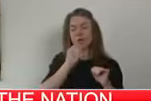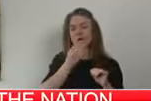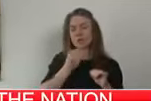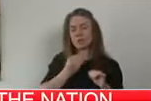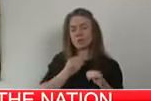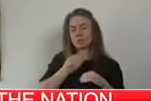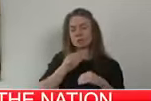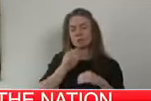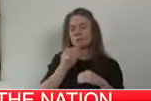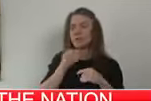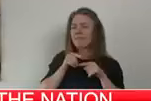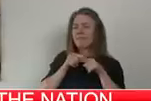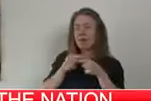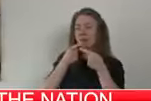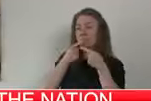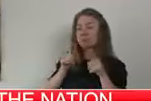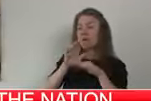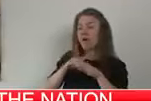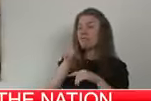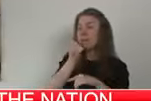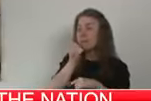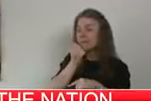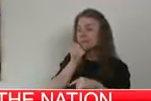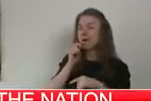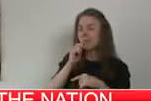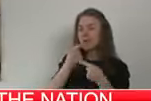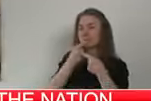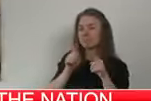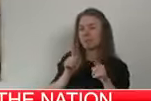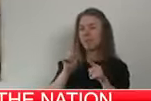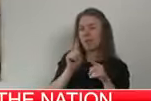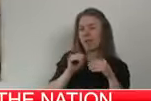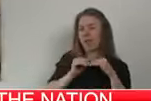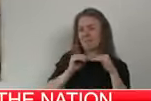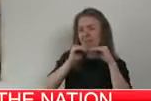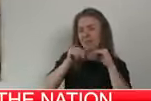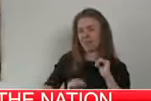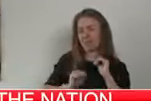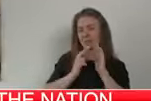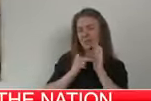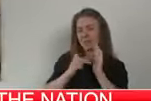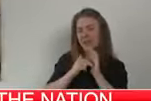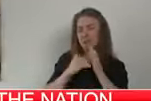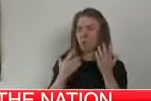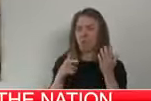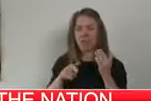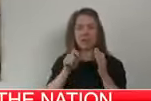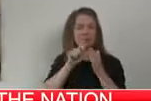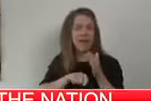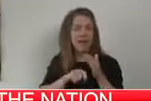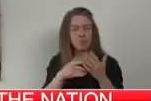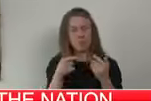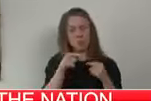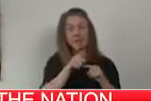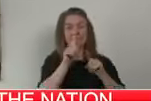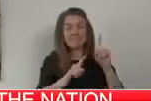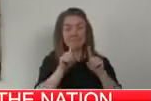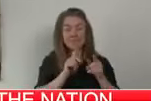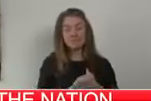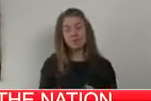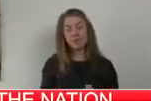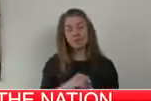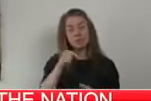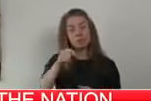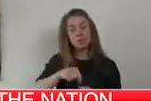up or down or stayed the same and what you'll need to do. Today I am confirming that New